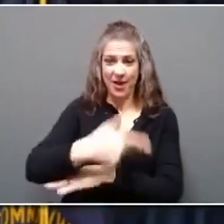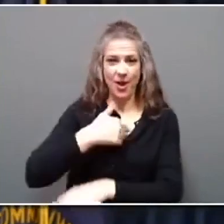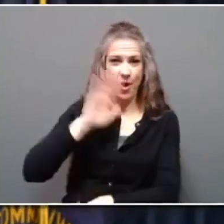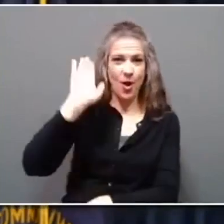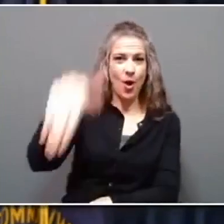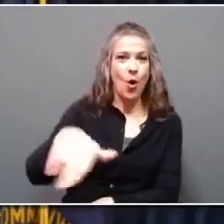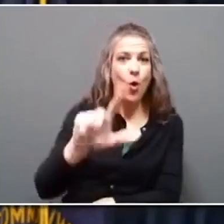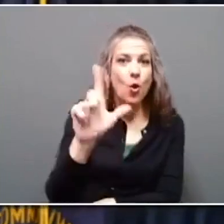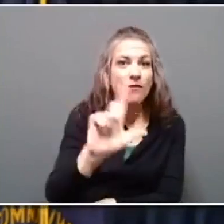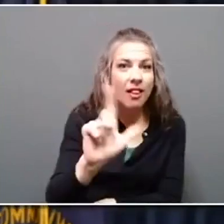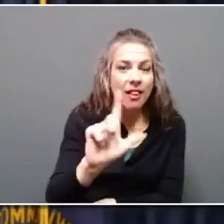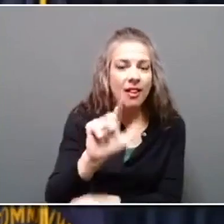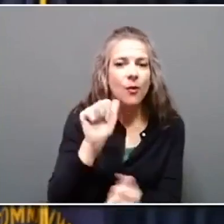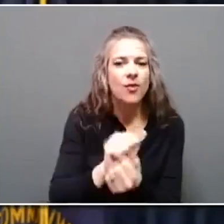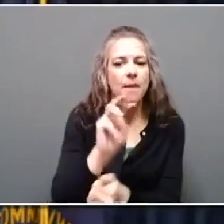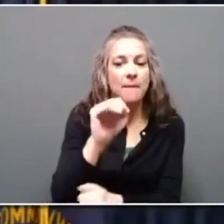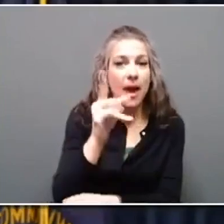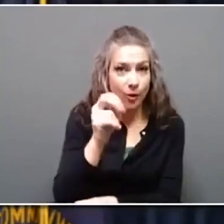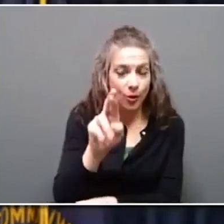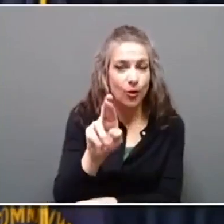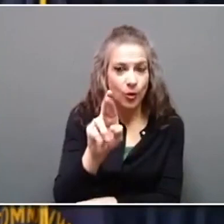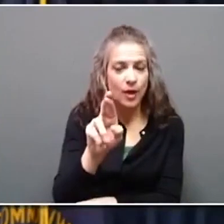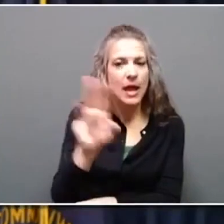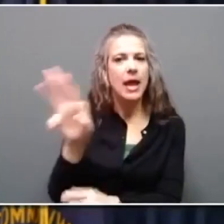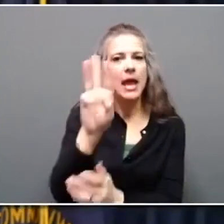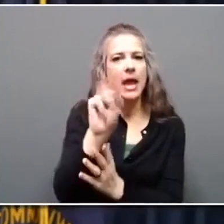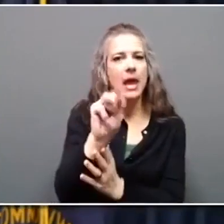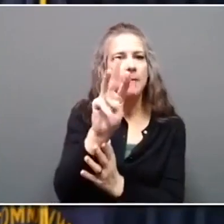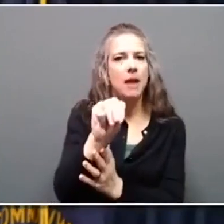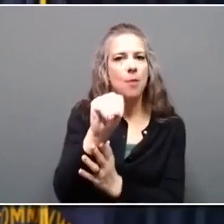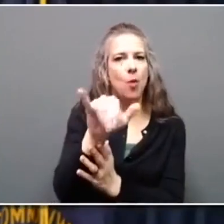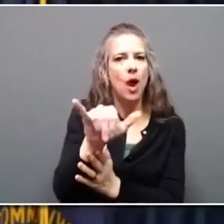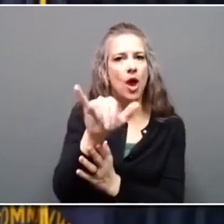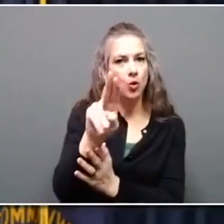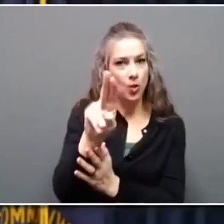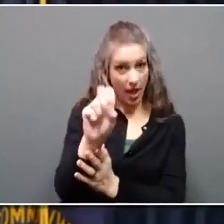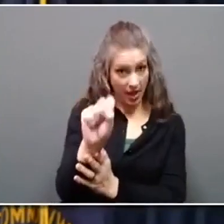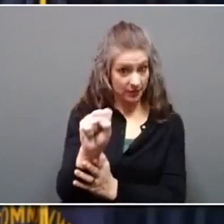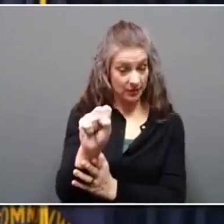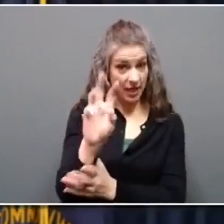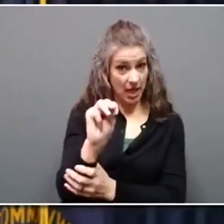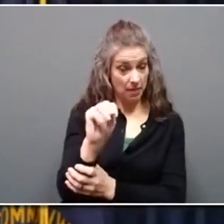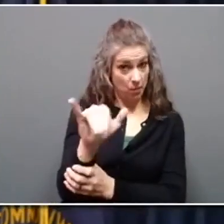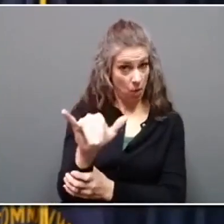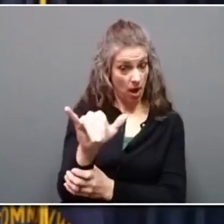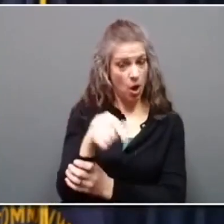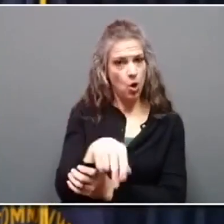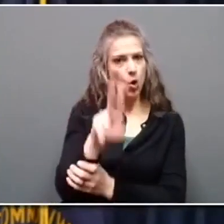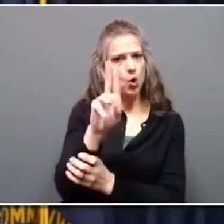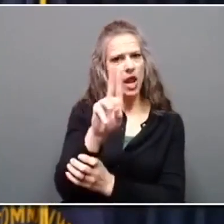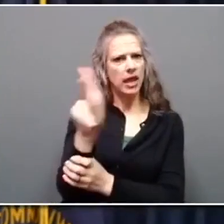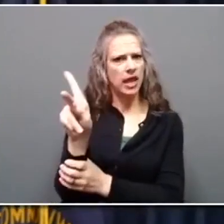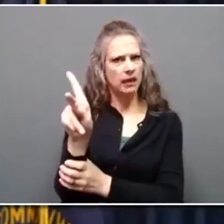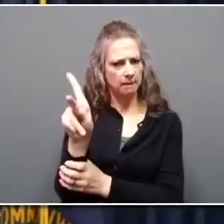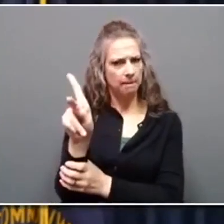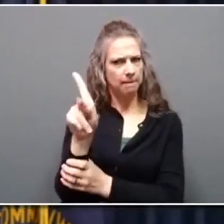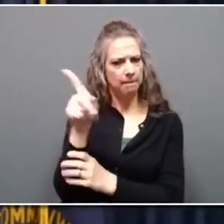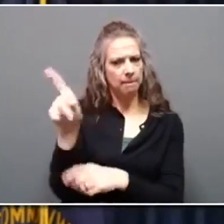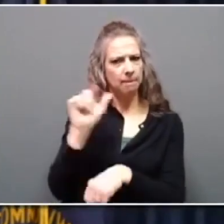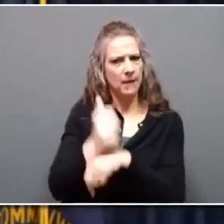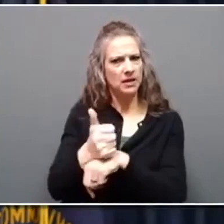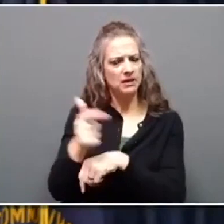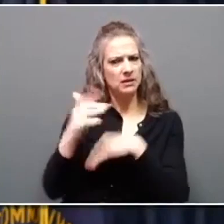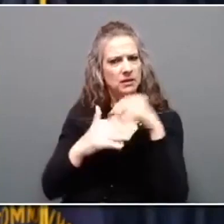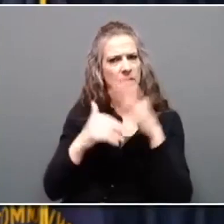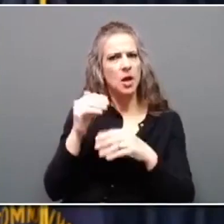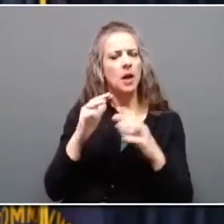Greenberg and the leadership of MMY U.S. MMY is a United Kingdom-based manufacturer of modular housing